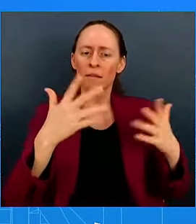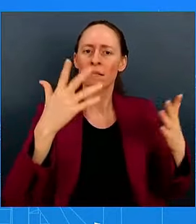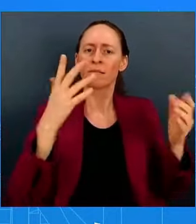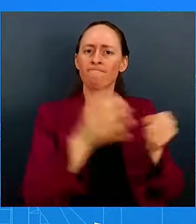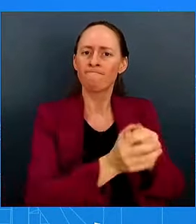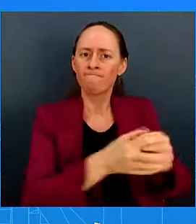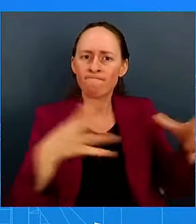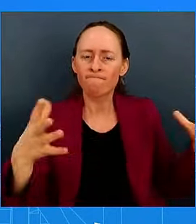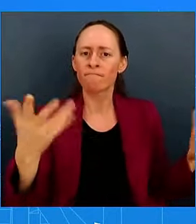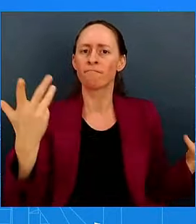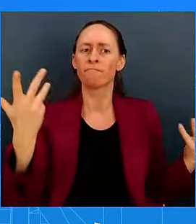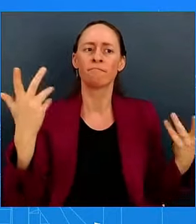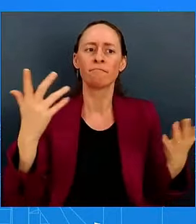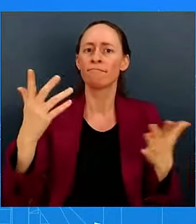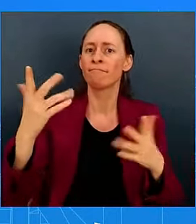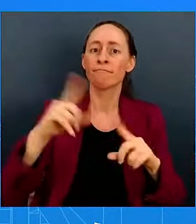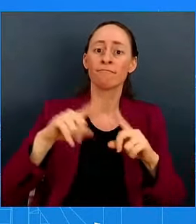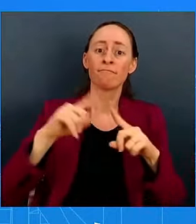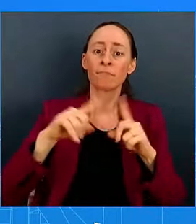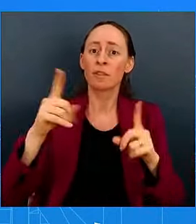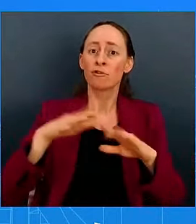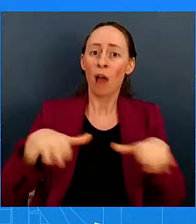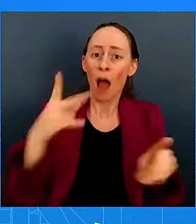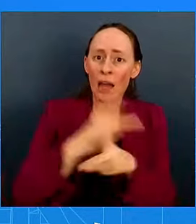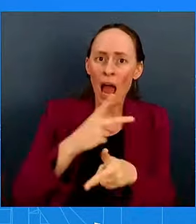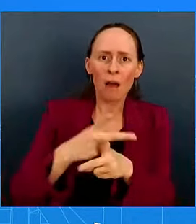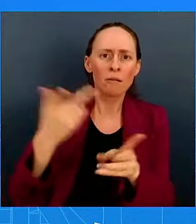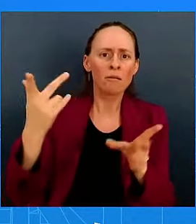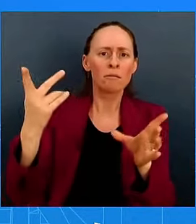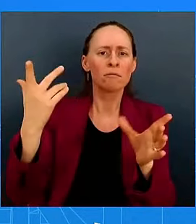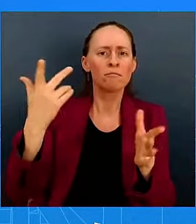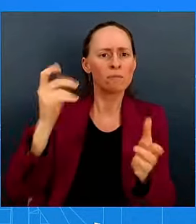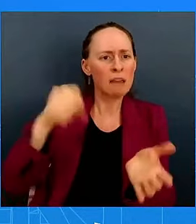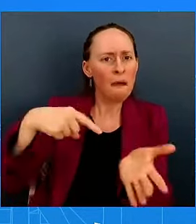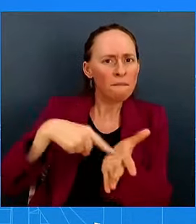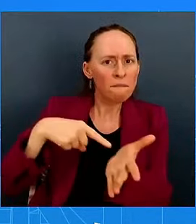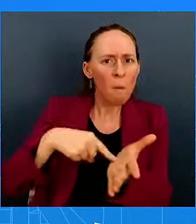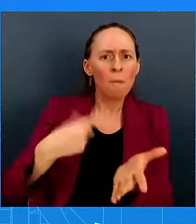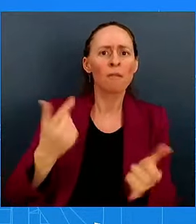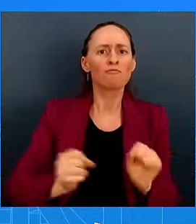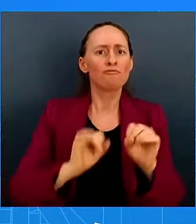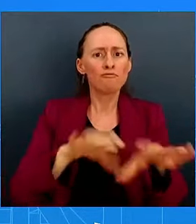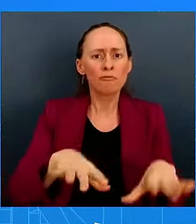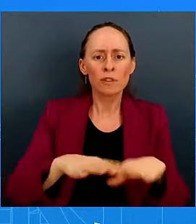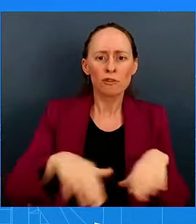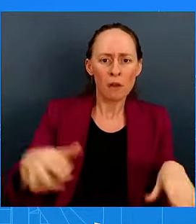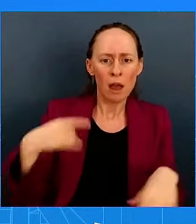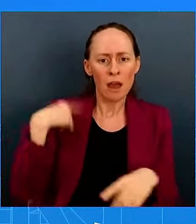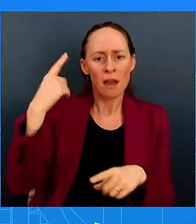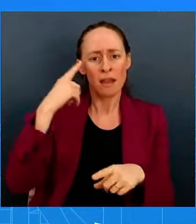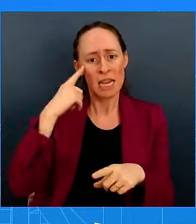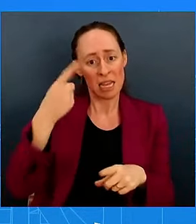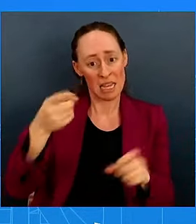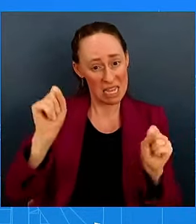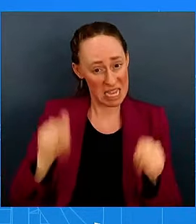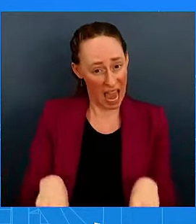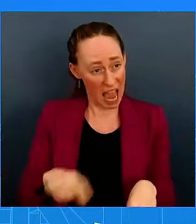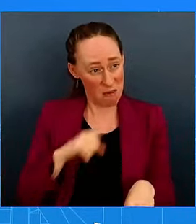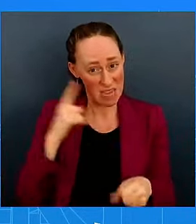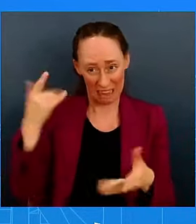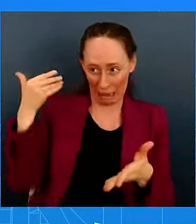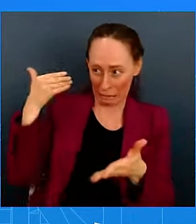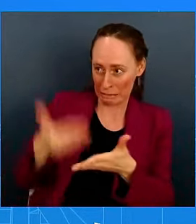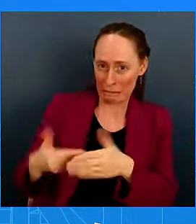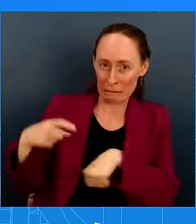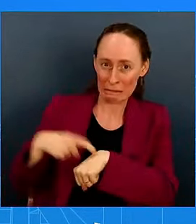does he think he can realistically accomplish in the waning days of his presidency? I'm going to let the president speak to that and more.